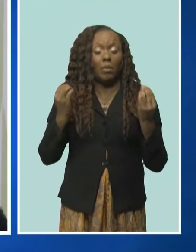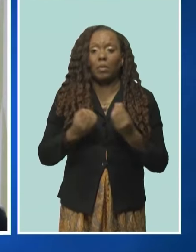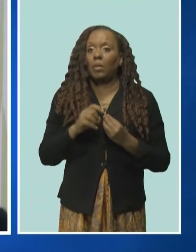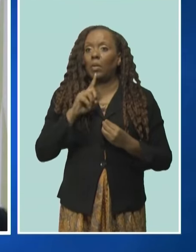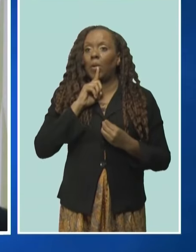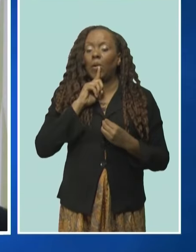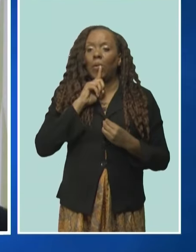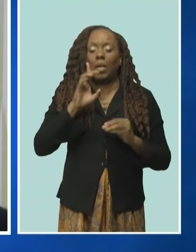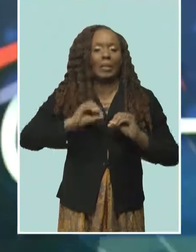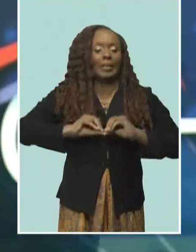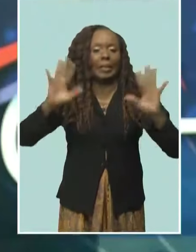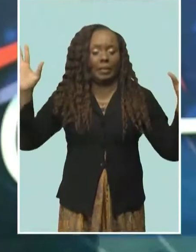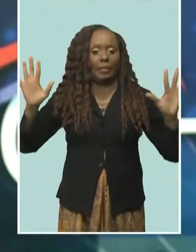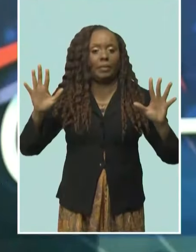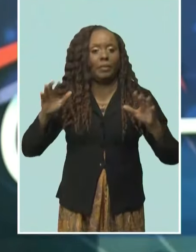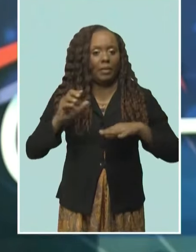world.